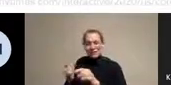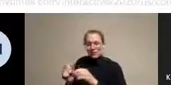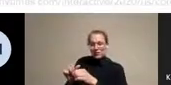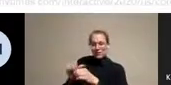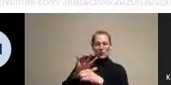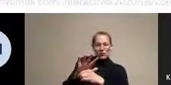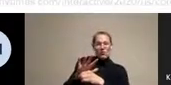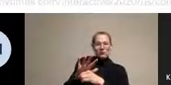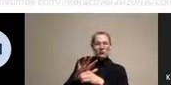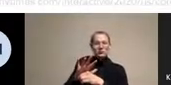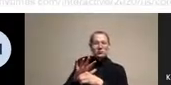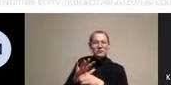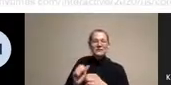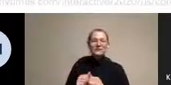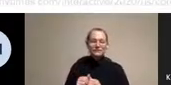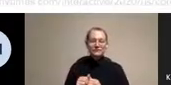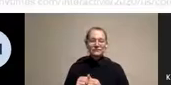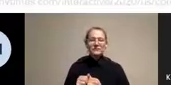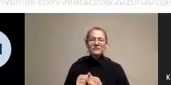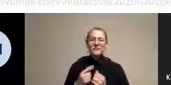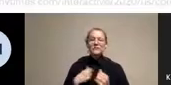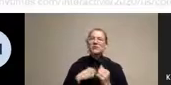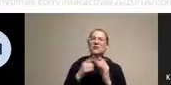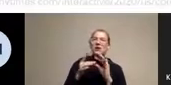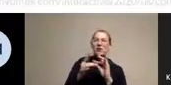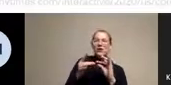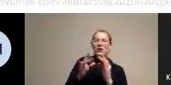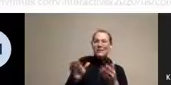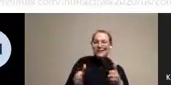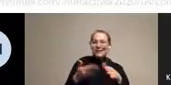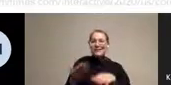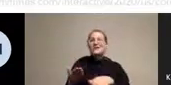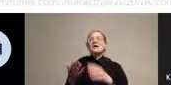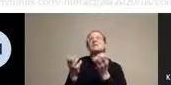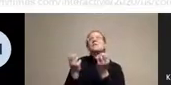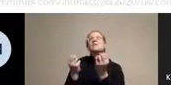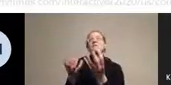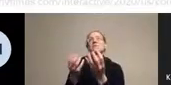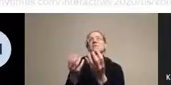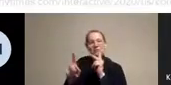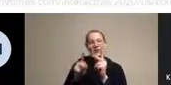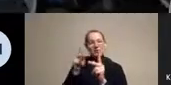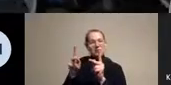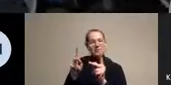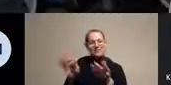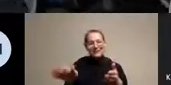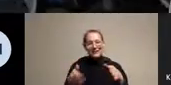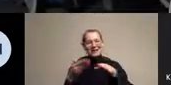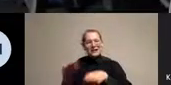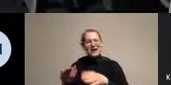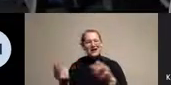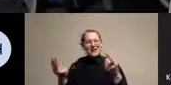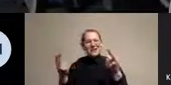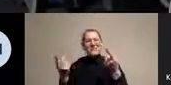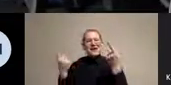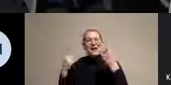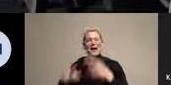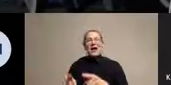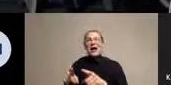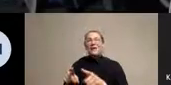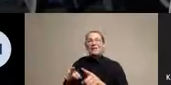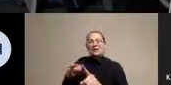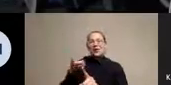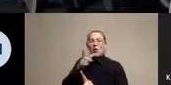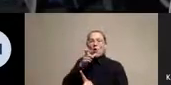deaths and deaths in population and tens of thousands, hundreds of thousands of deaths of depersonalizing the consequences of COVID. But it's important to remember